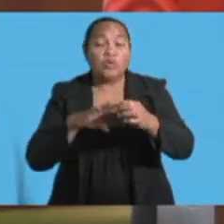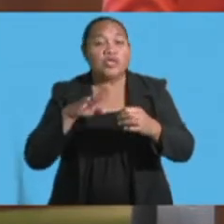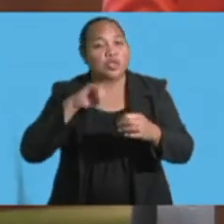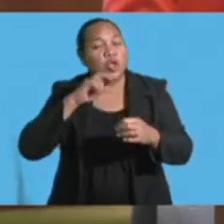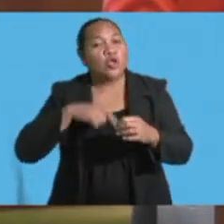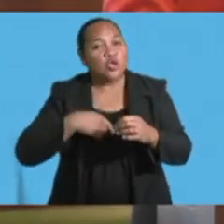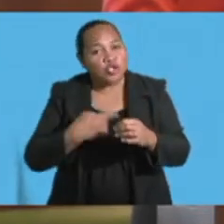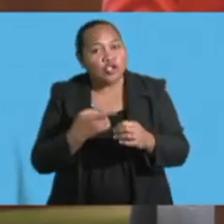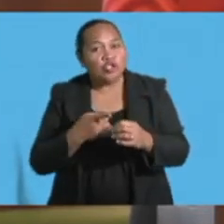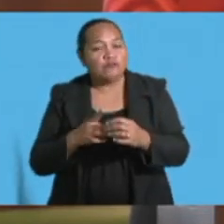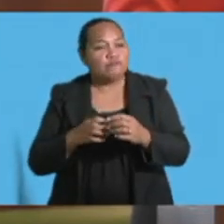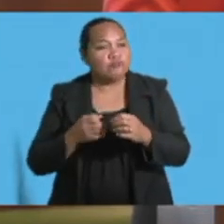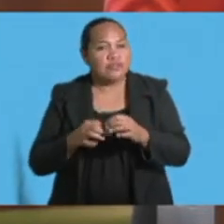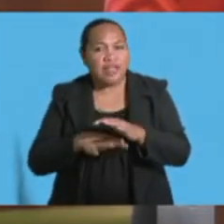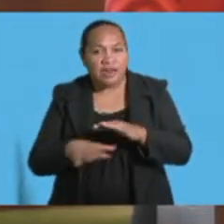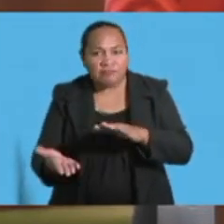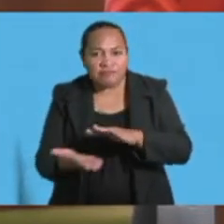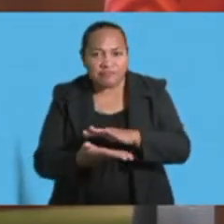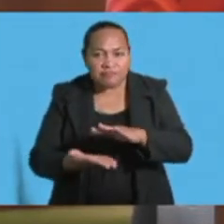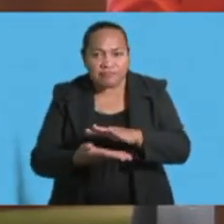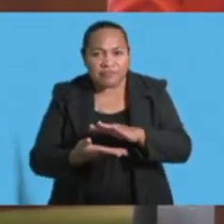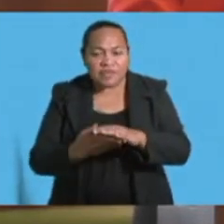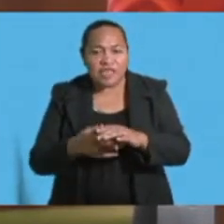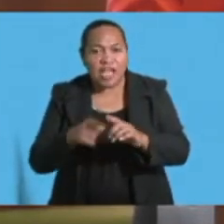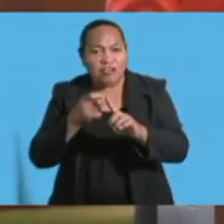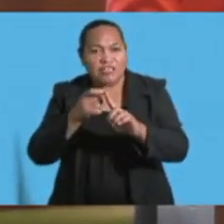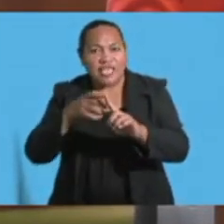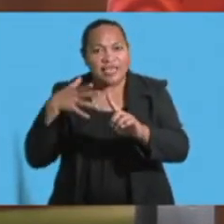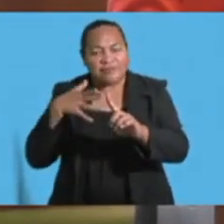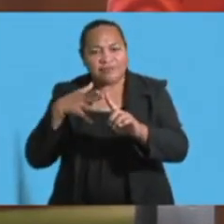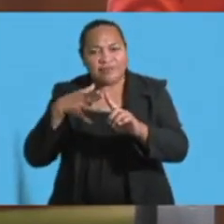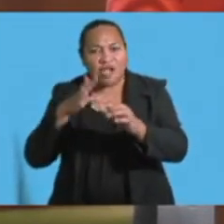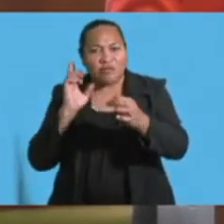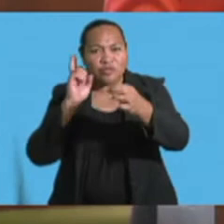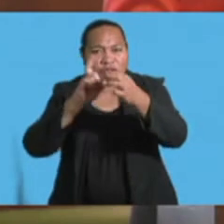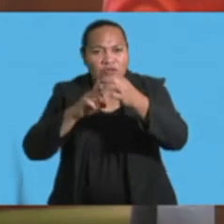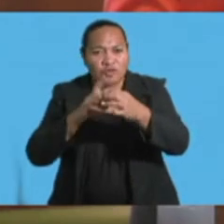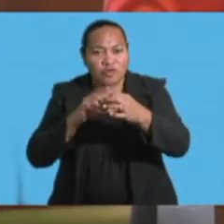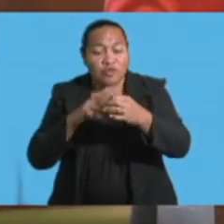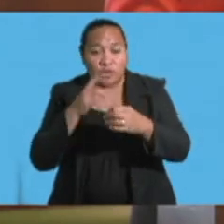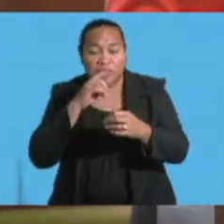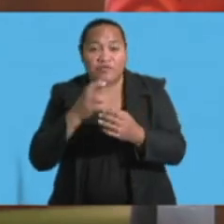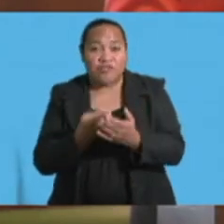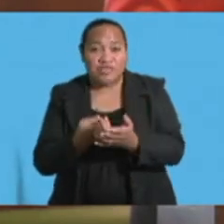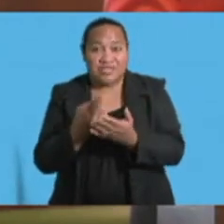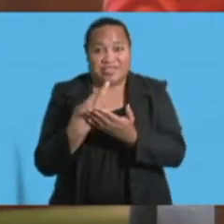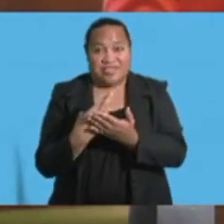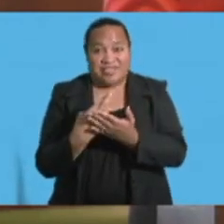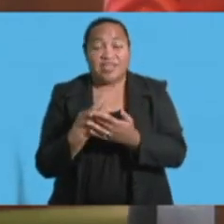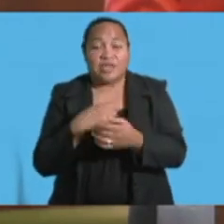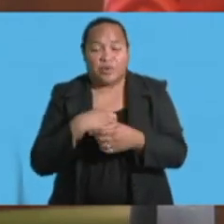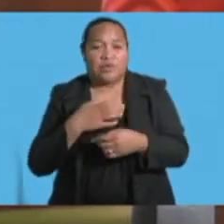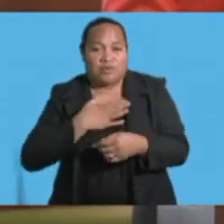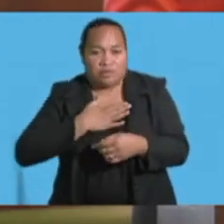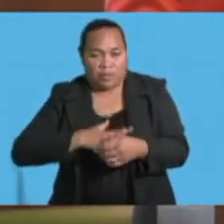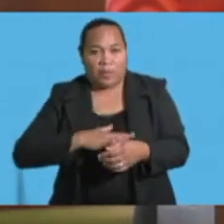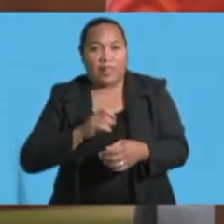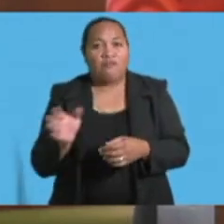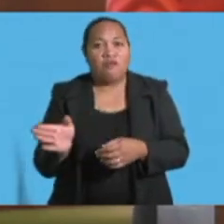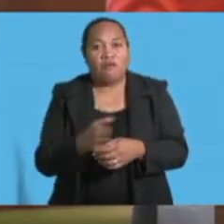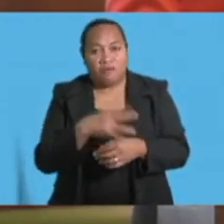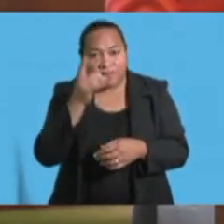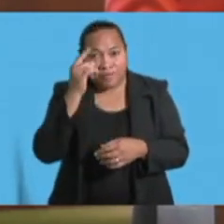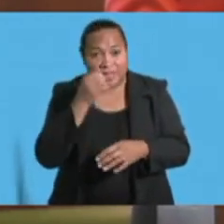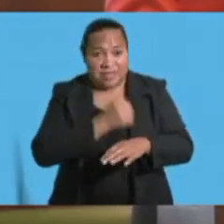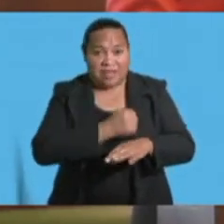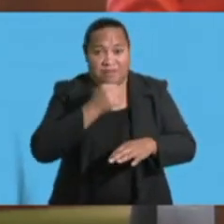our key objectives that will help us achieve the resilience that we seek. This budget reflects the government's unwavering commitment